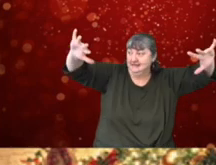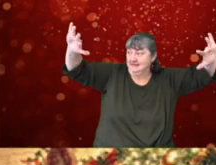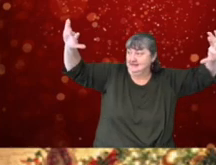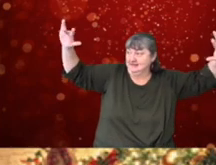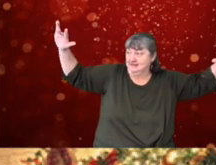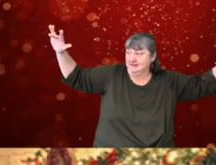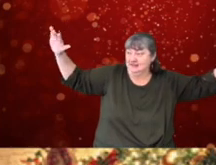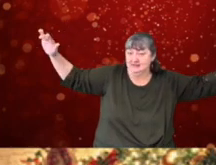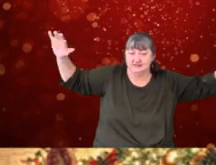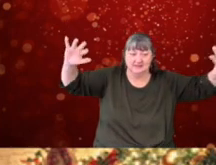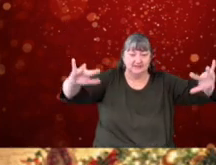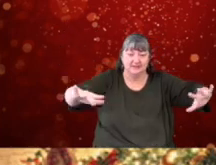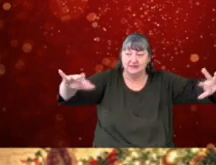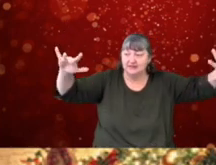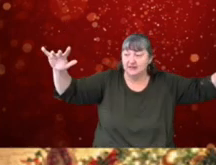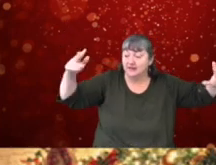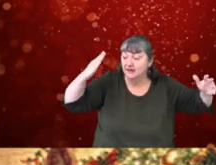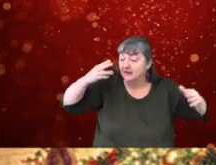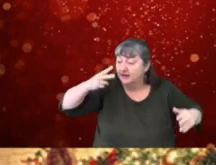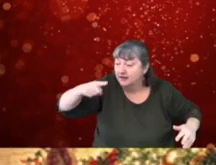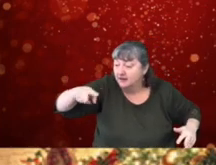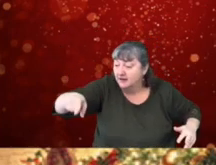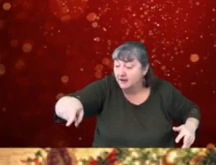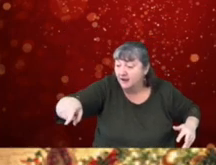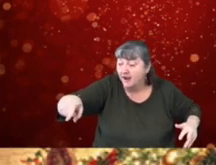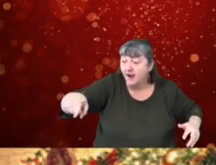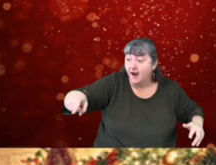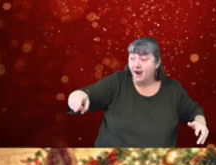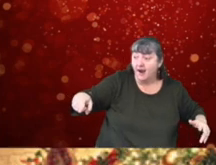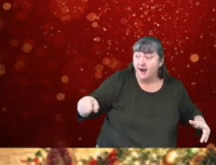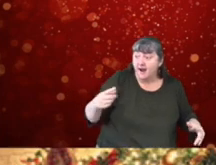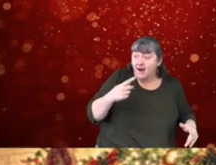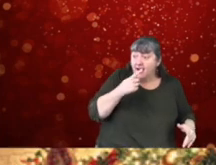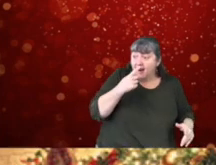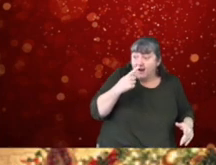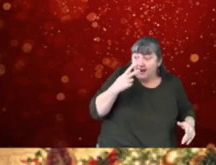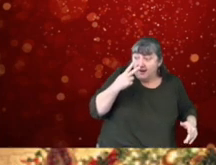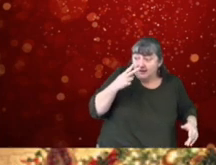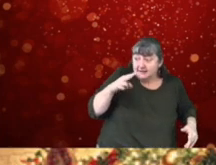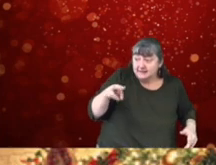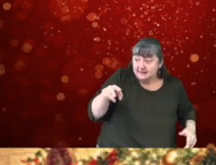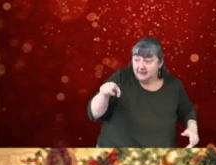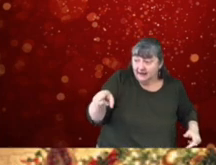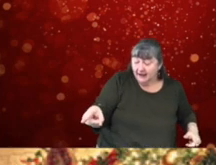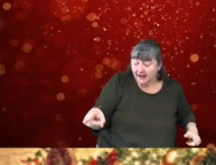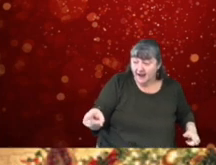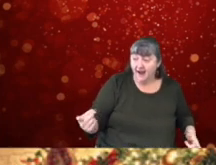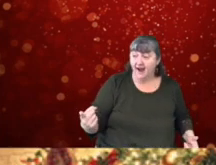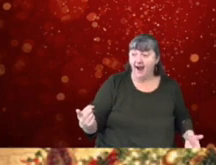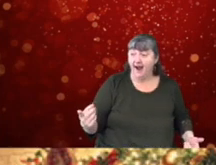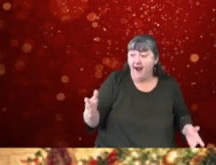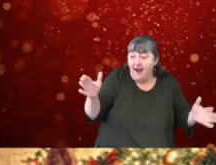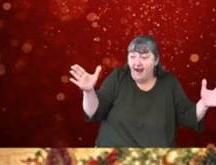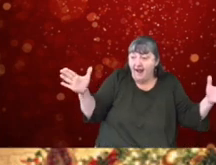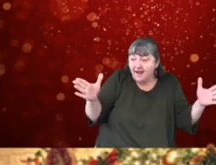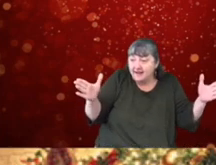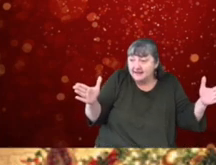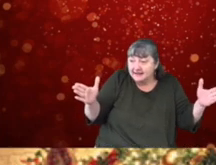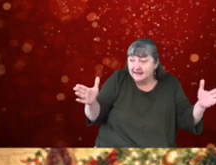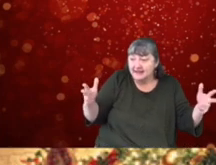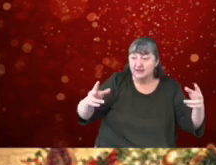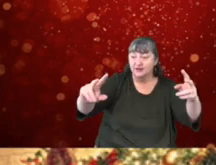to objects below. When, what to my wondering eyes should appear, but a miniature